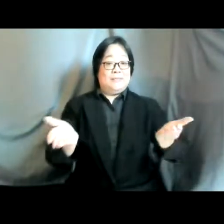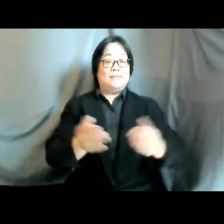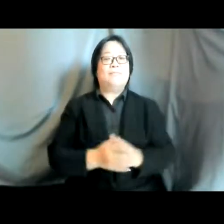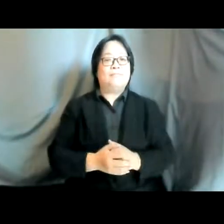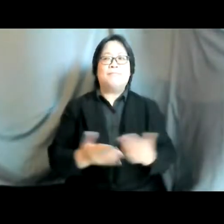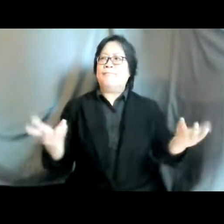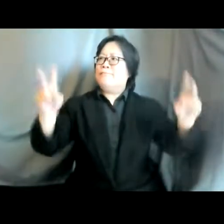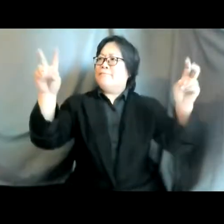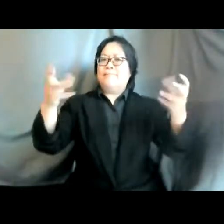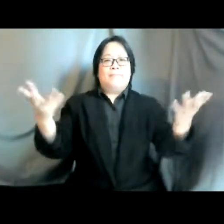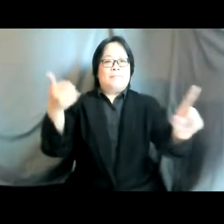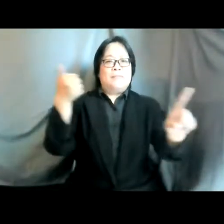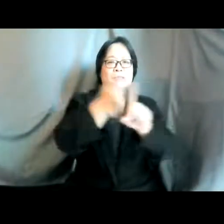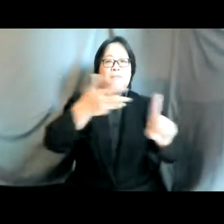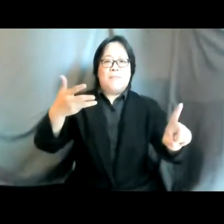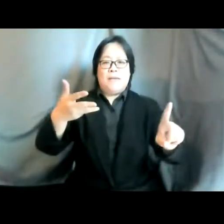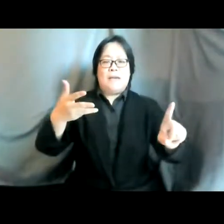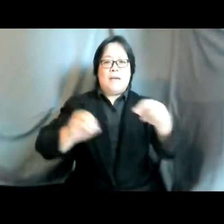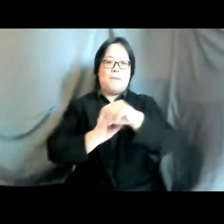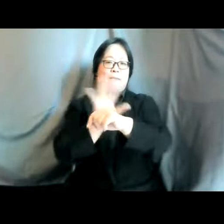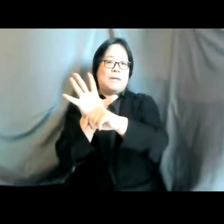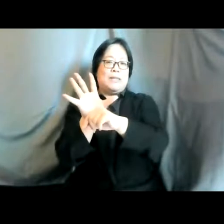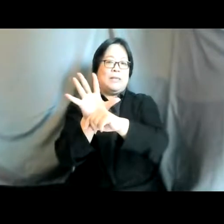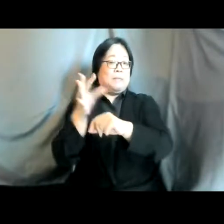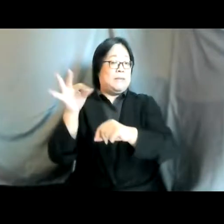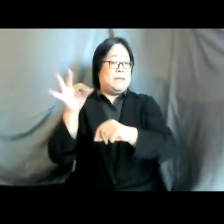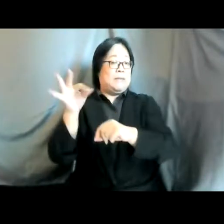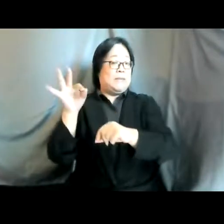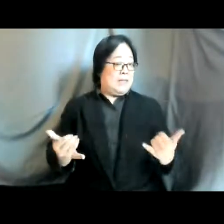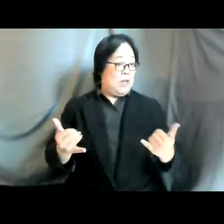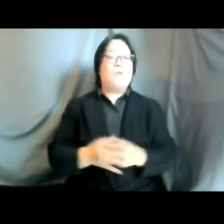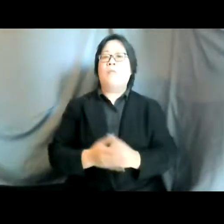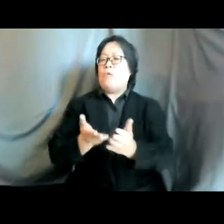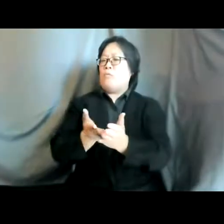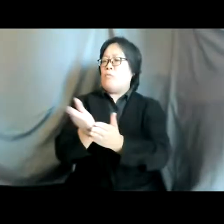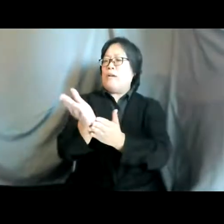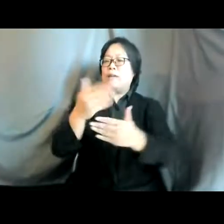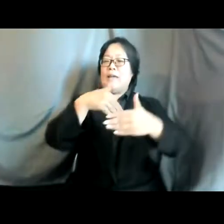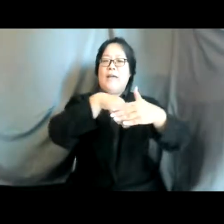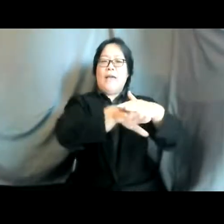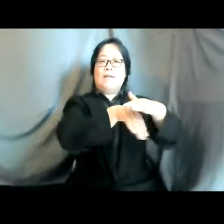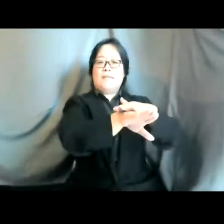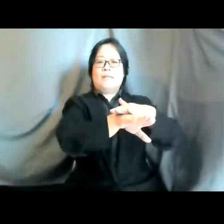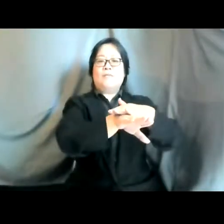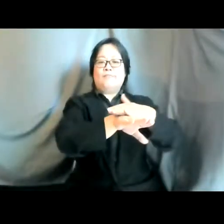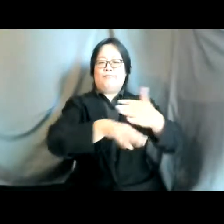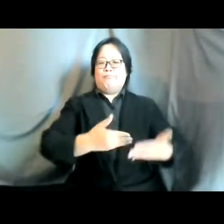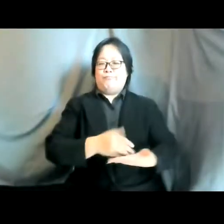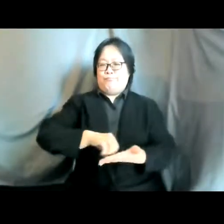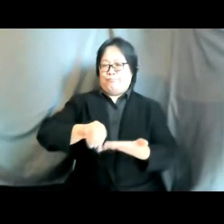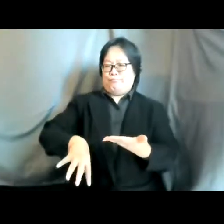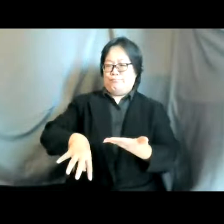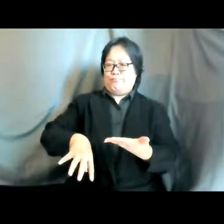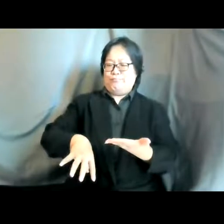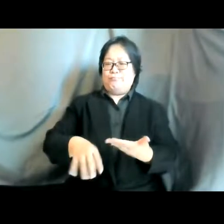impact of the pandemic on the right to access to abortion do we need to perhaps